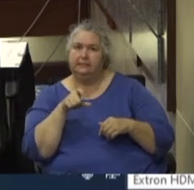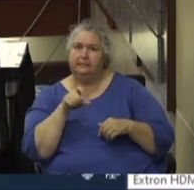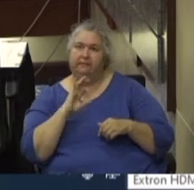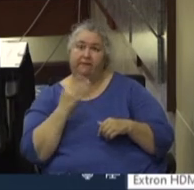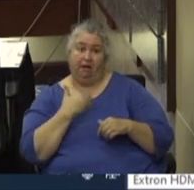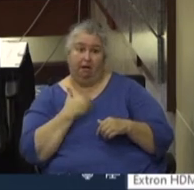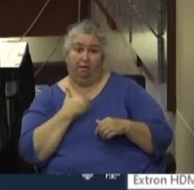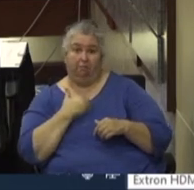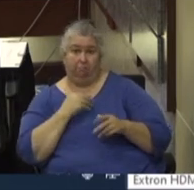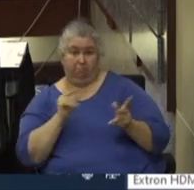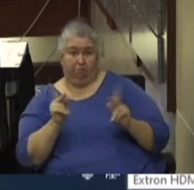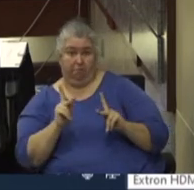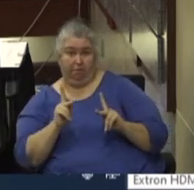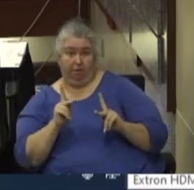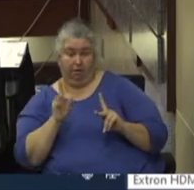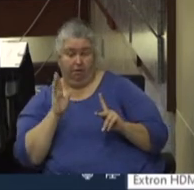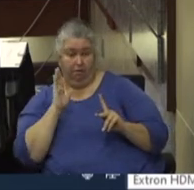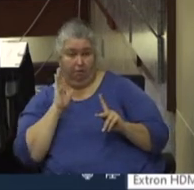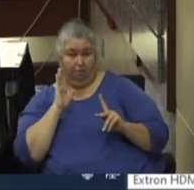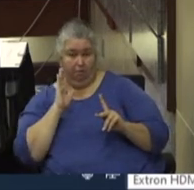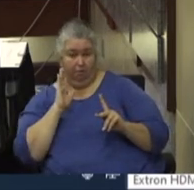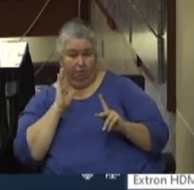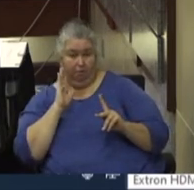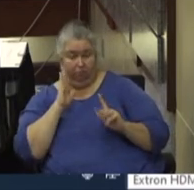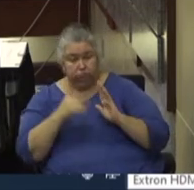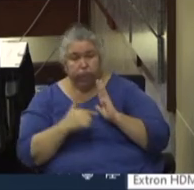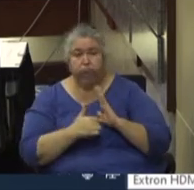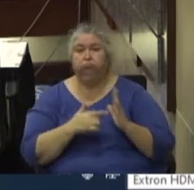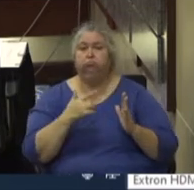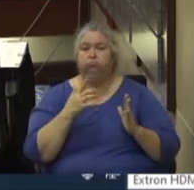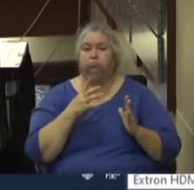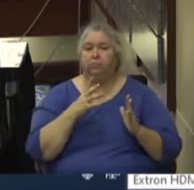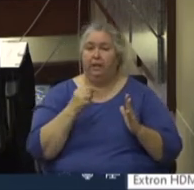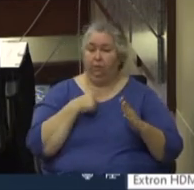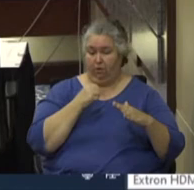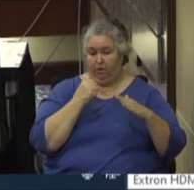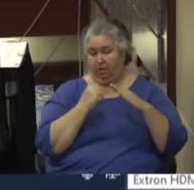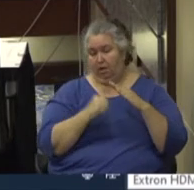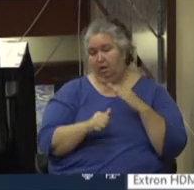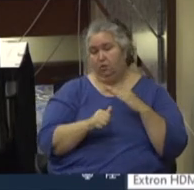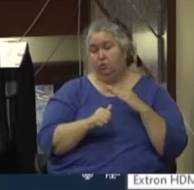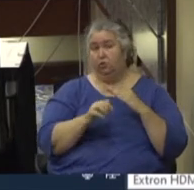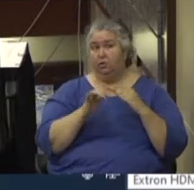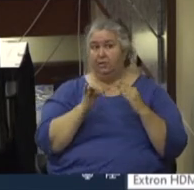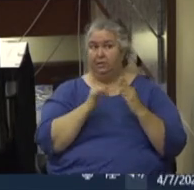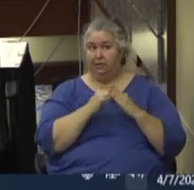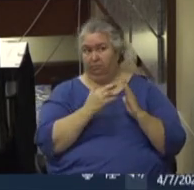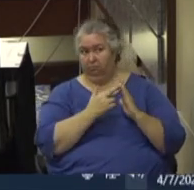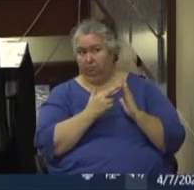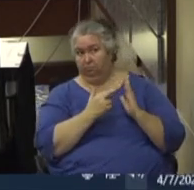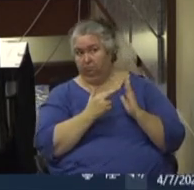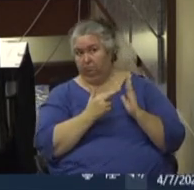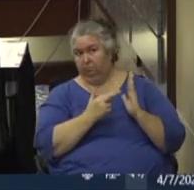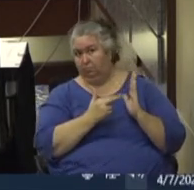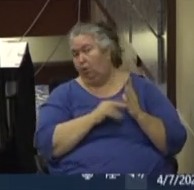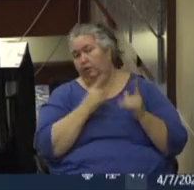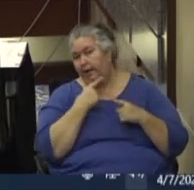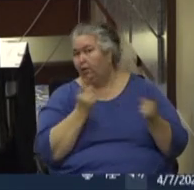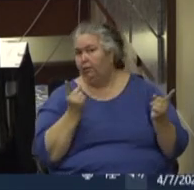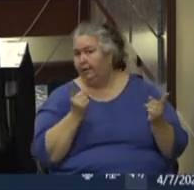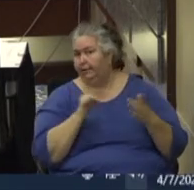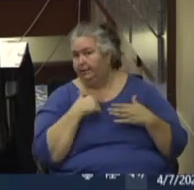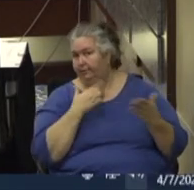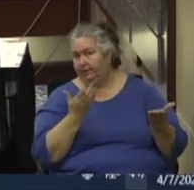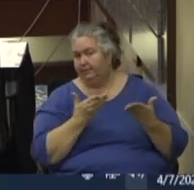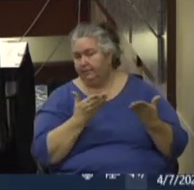populations will grow. You know, as, as long as we are under, under the ordinance and, or under the, declaration that we serve,